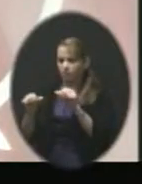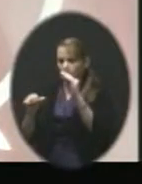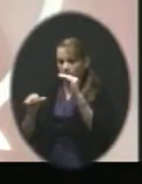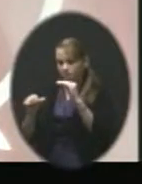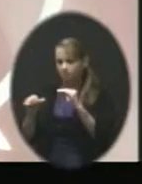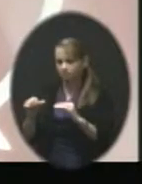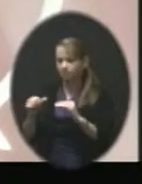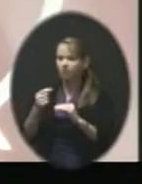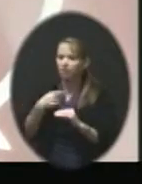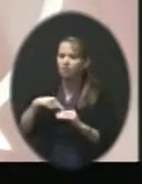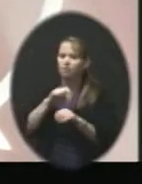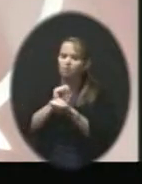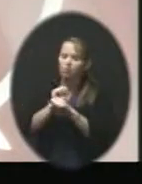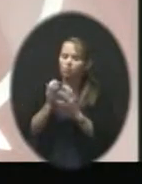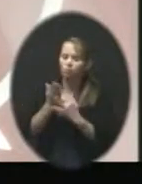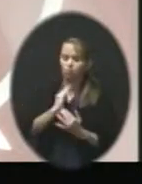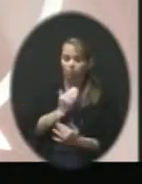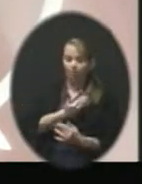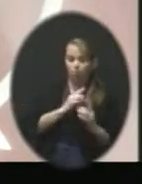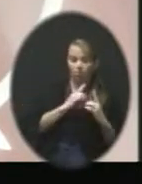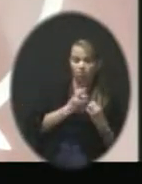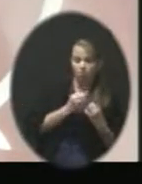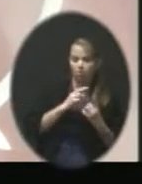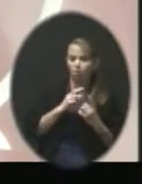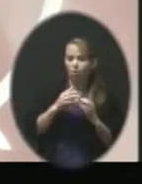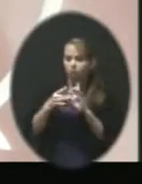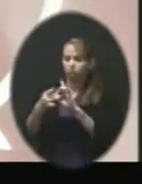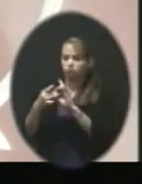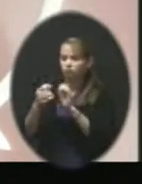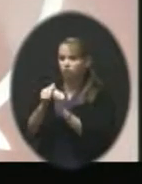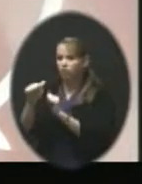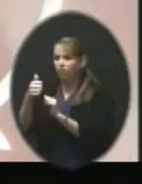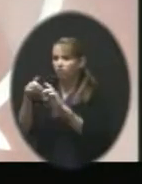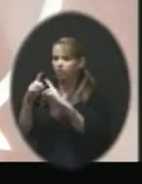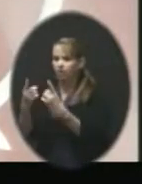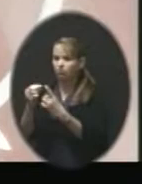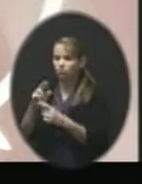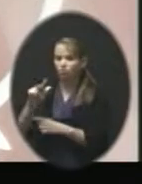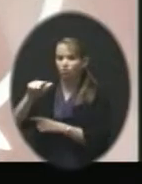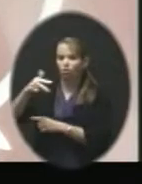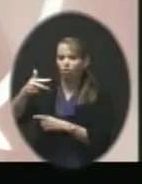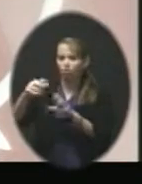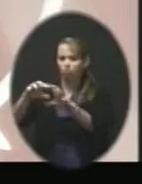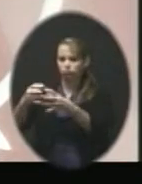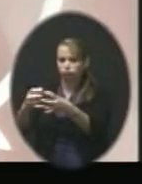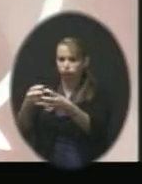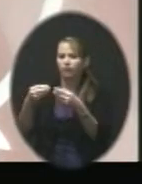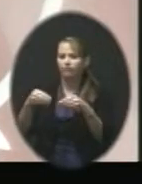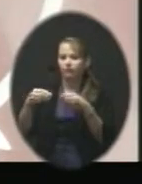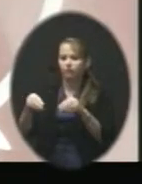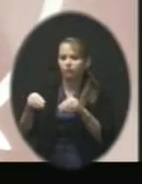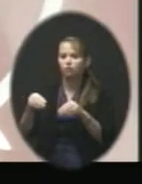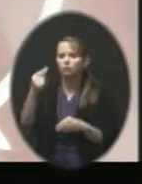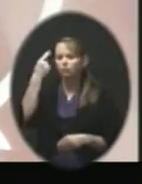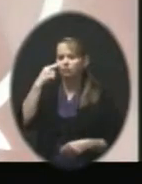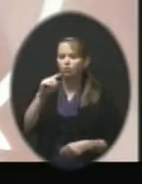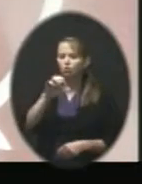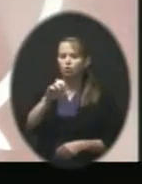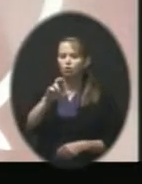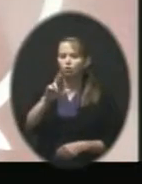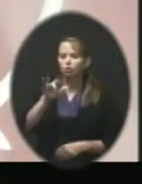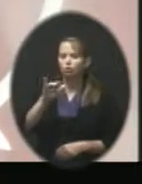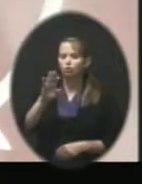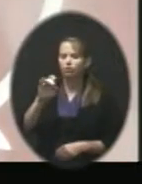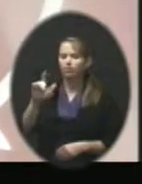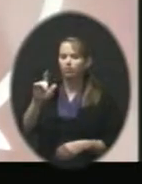own department, departments other than ours, and third-party vendors to work on risk management. Criminal background checks and fingerprints are good examples. We